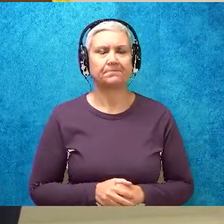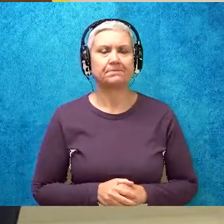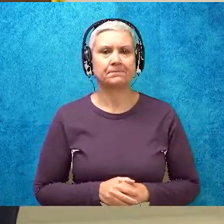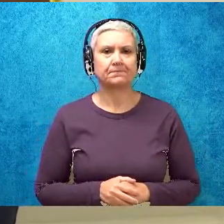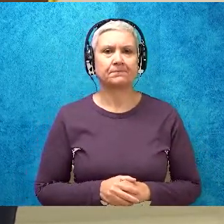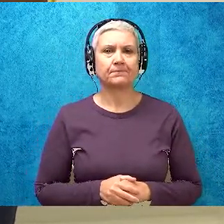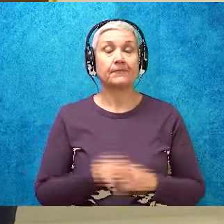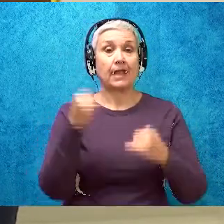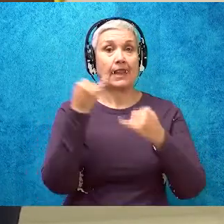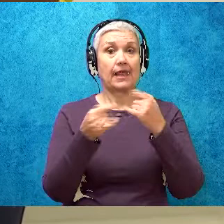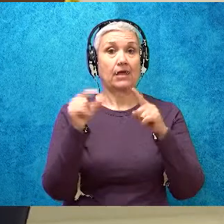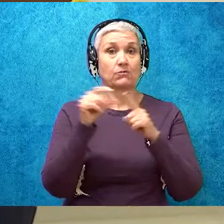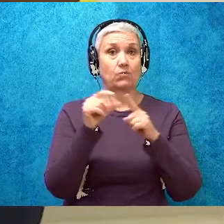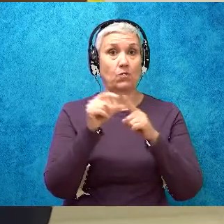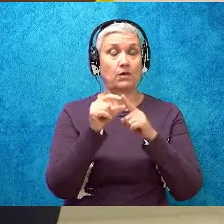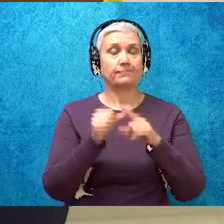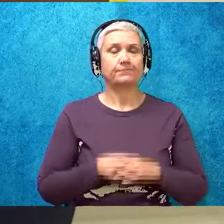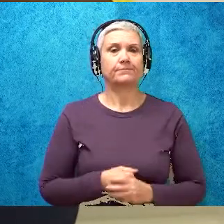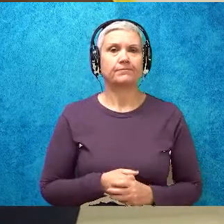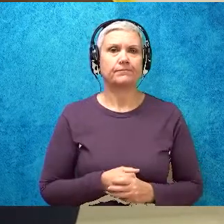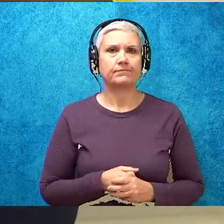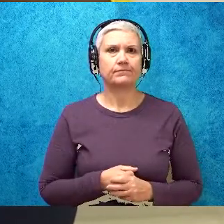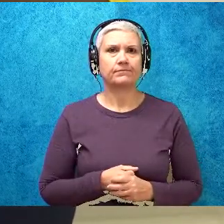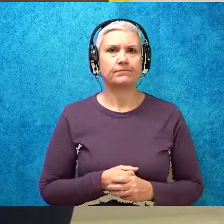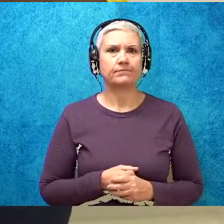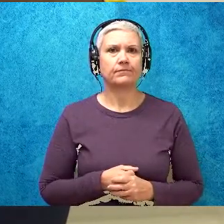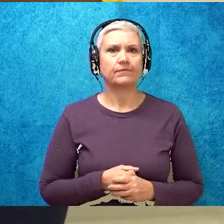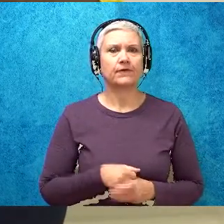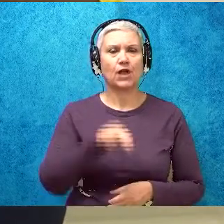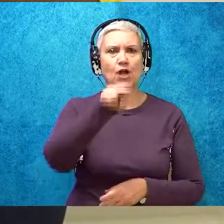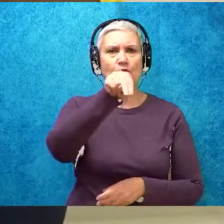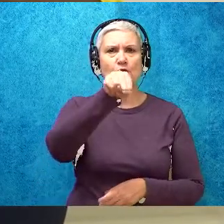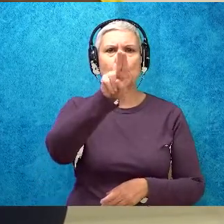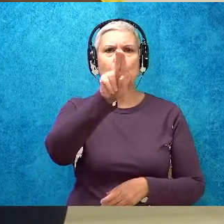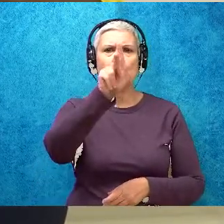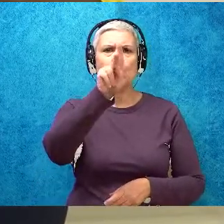Last word before we move on. Nuke.